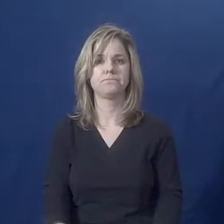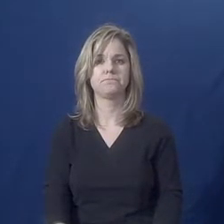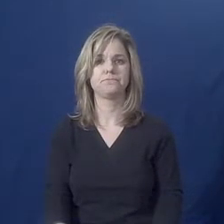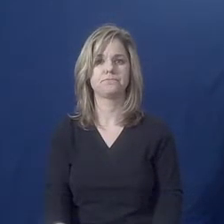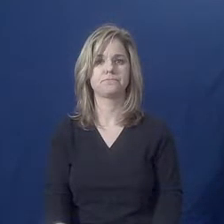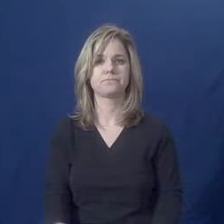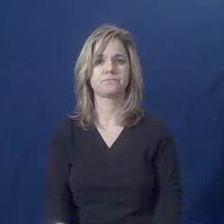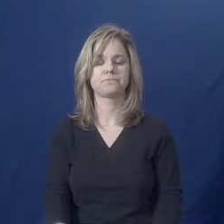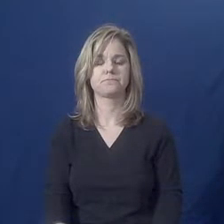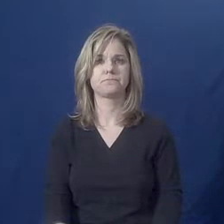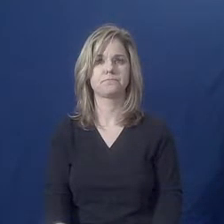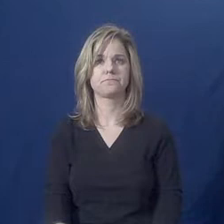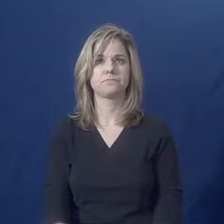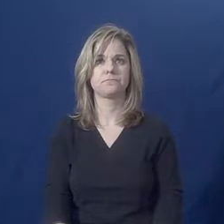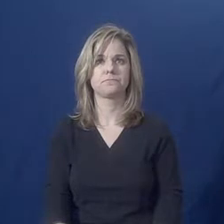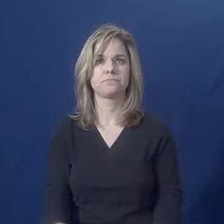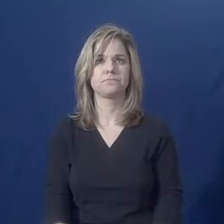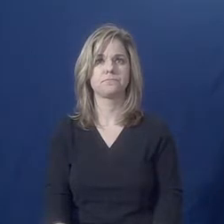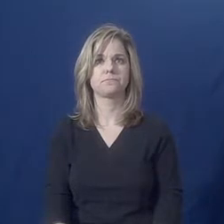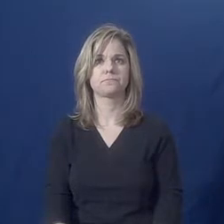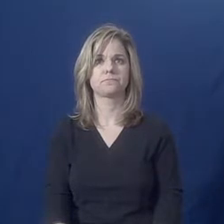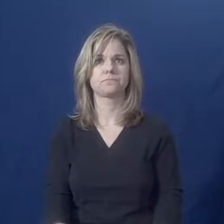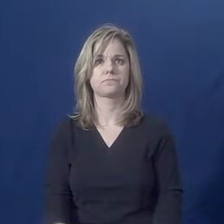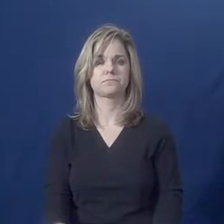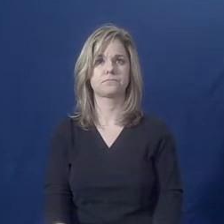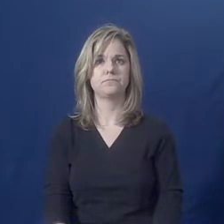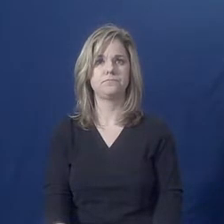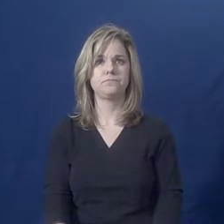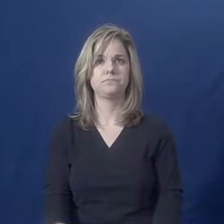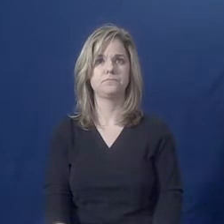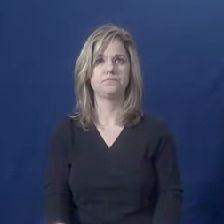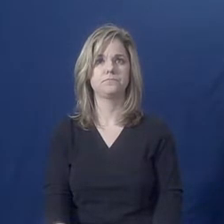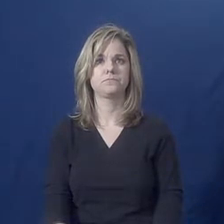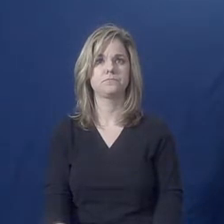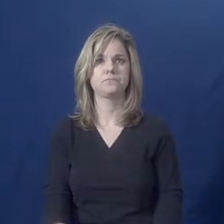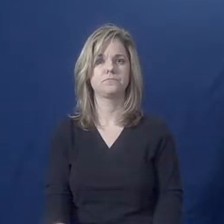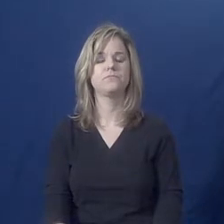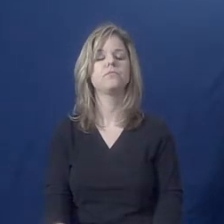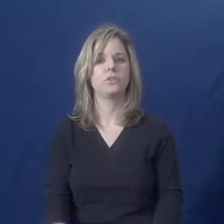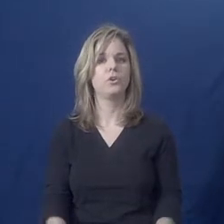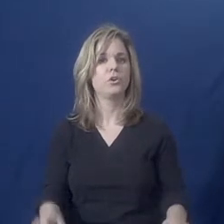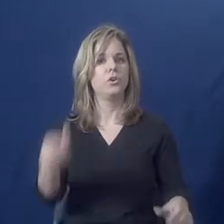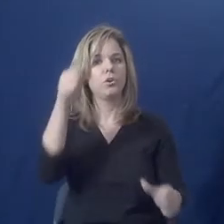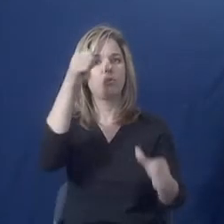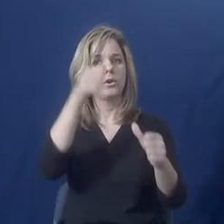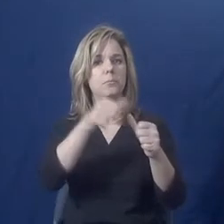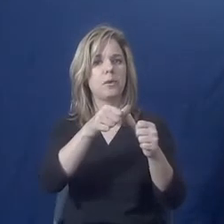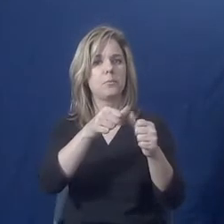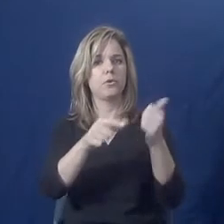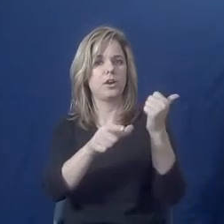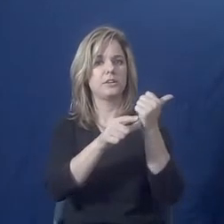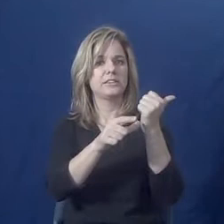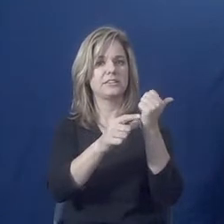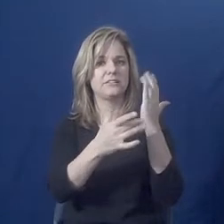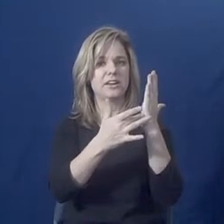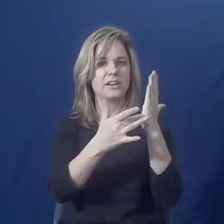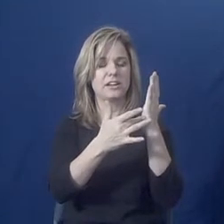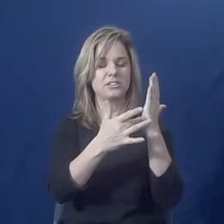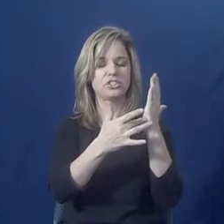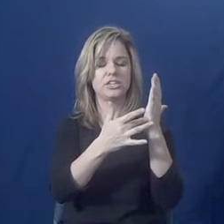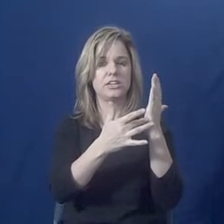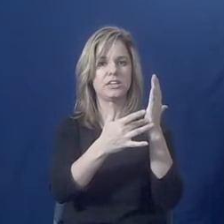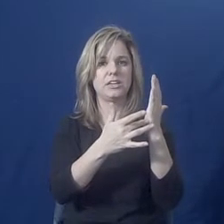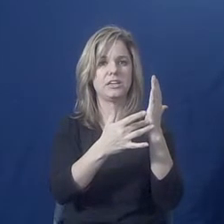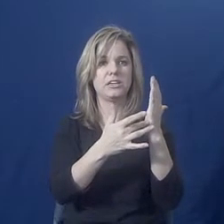All right. So the assistive technology, too, is that there are a number of ways that the abuser can be